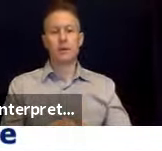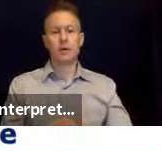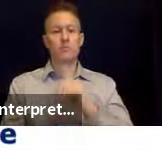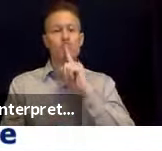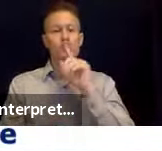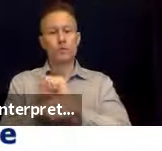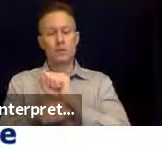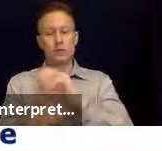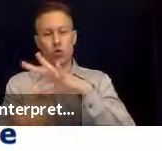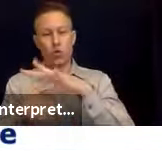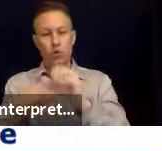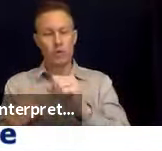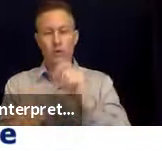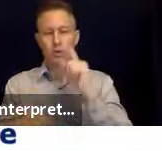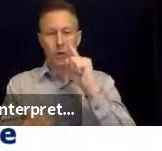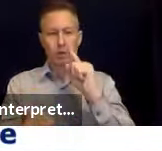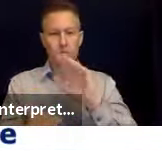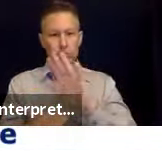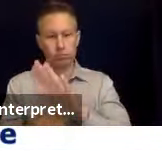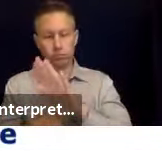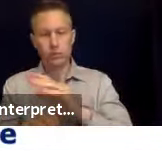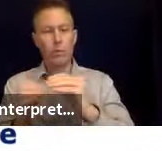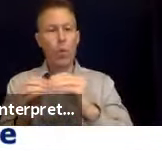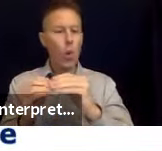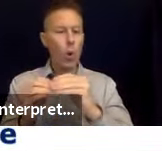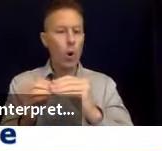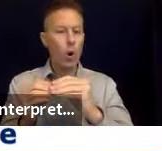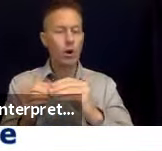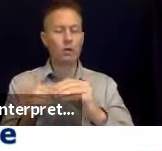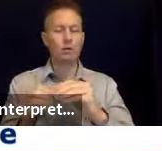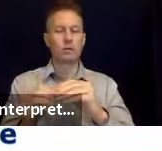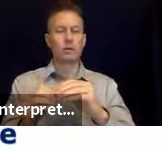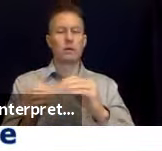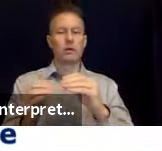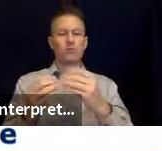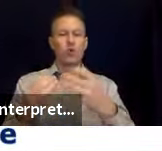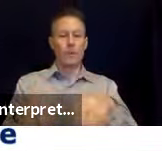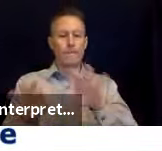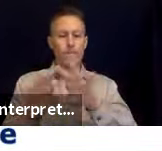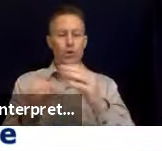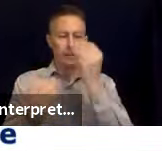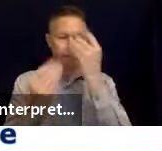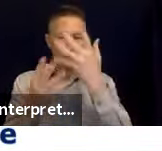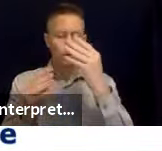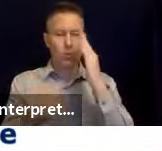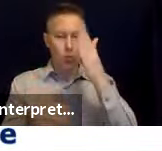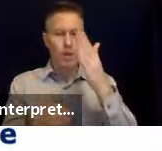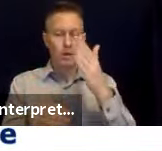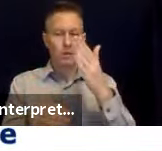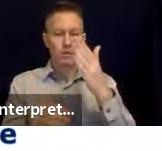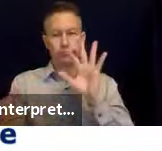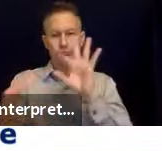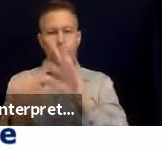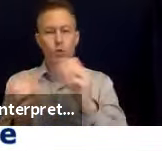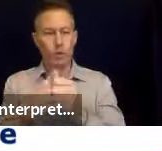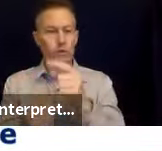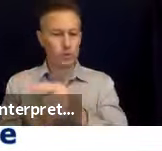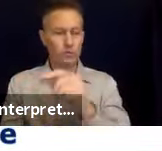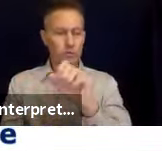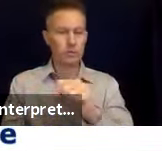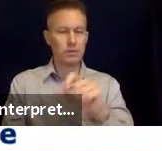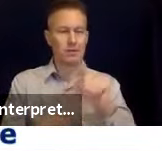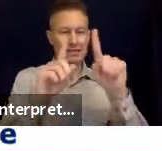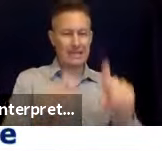don't worry that necessarily because you did not receive a test alert that it's broken. Thank you, Jen.